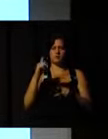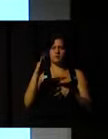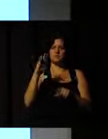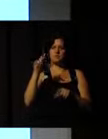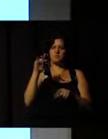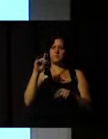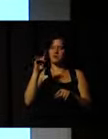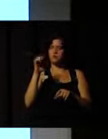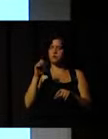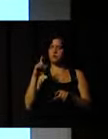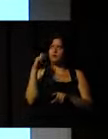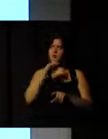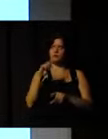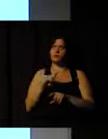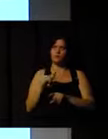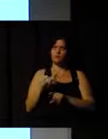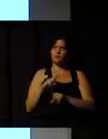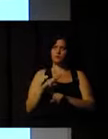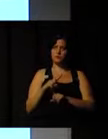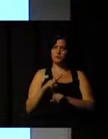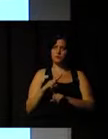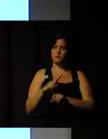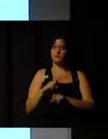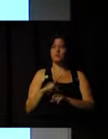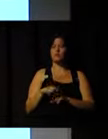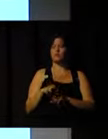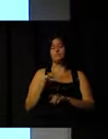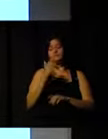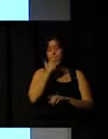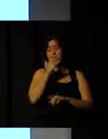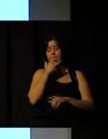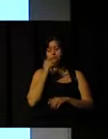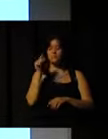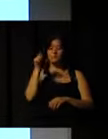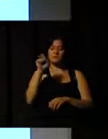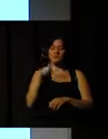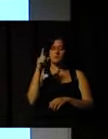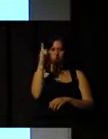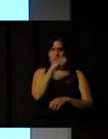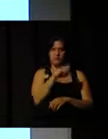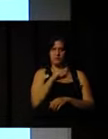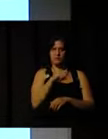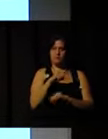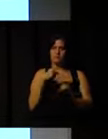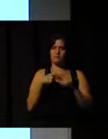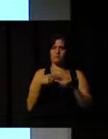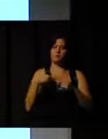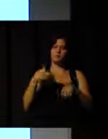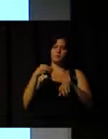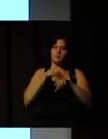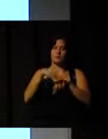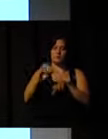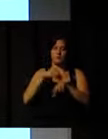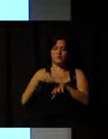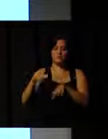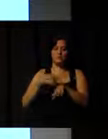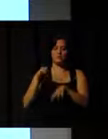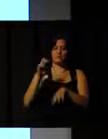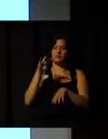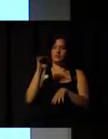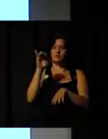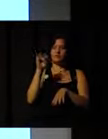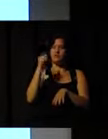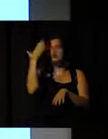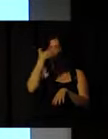that is not easy, because we need to provide what we call documentations, evidence that can